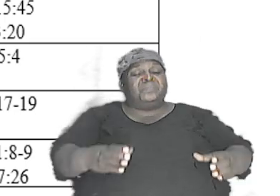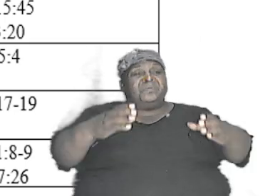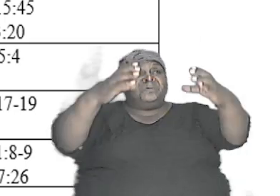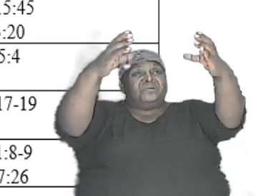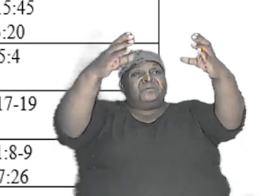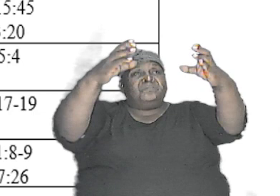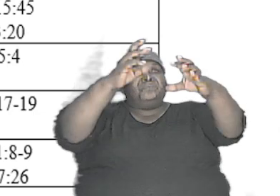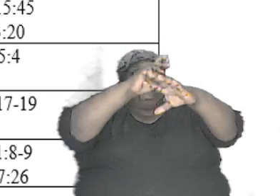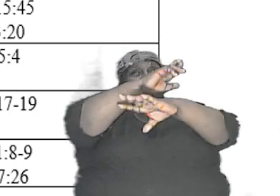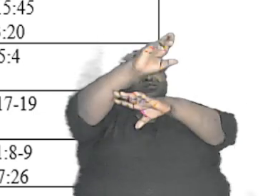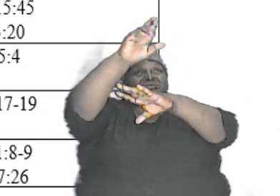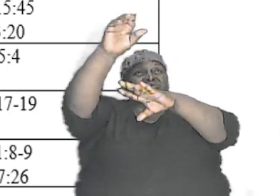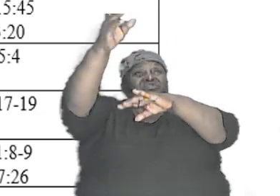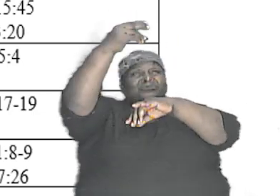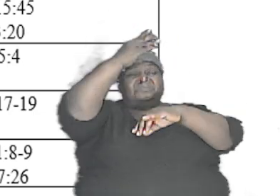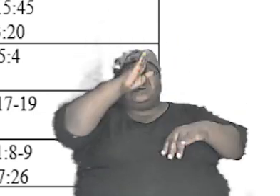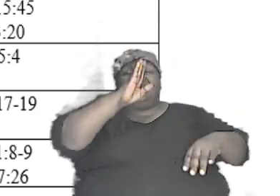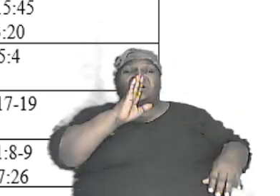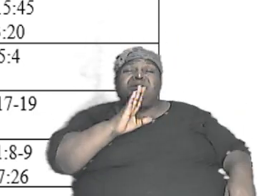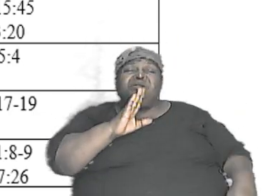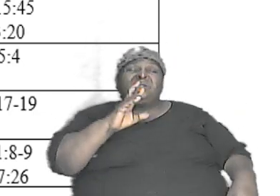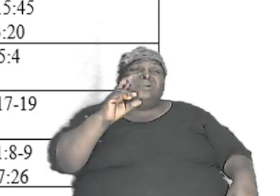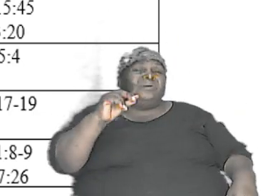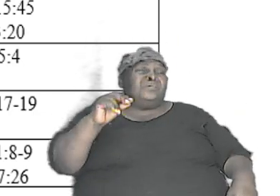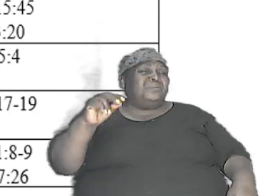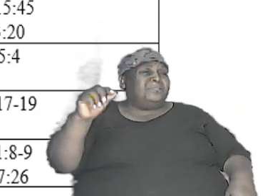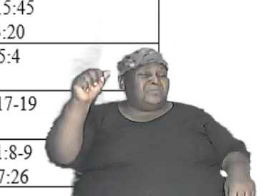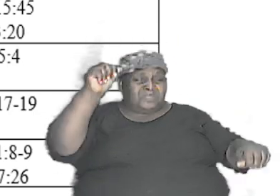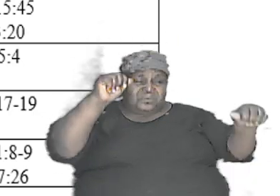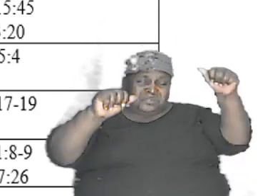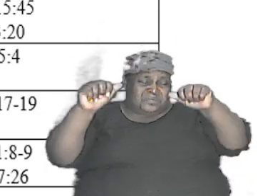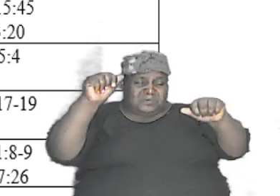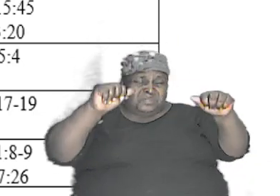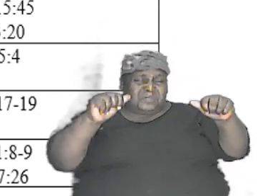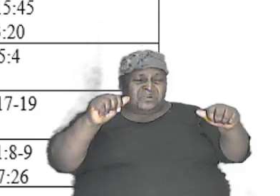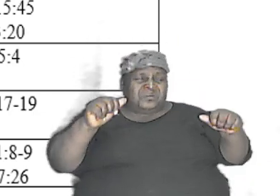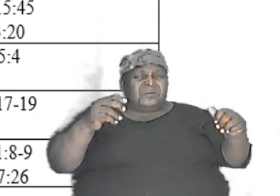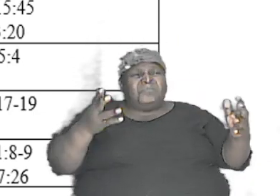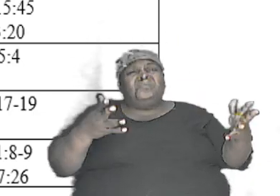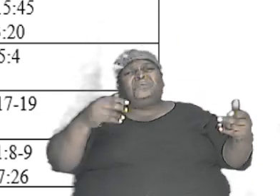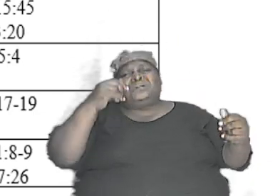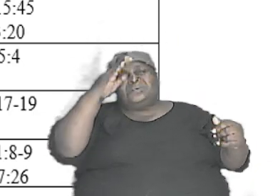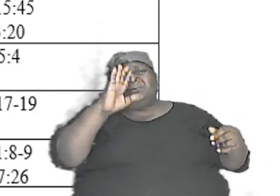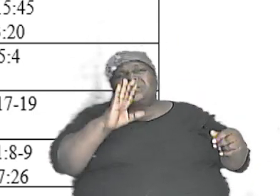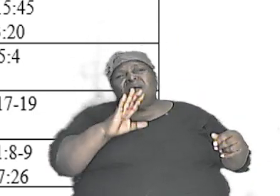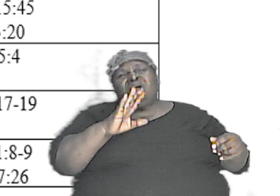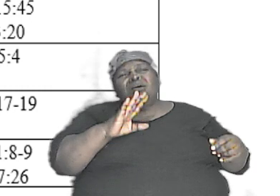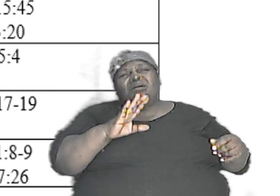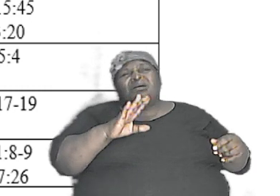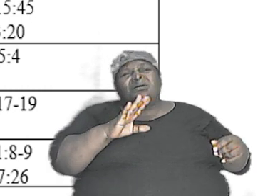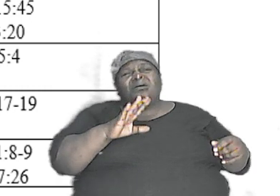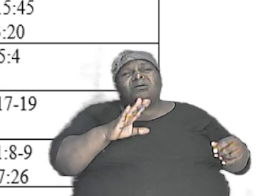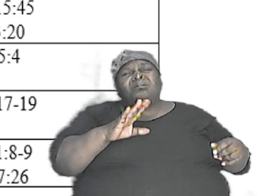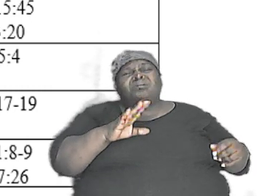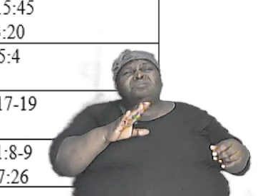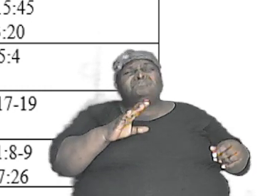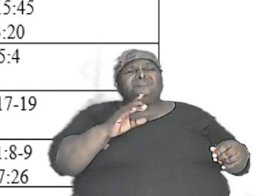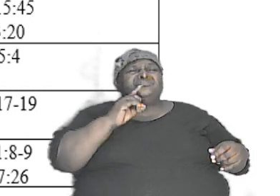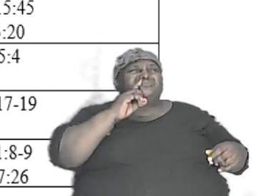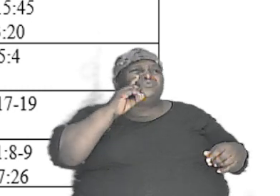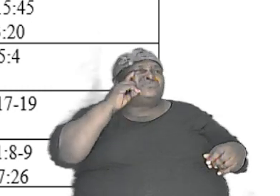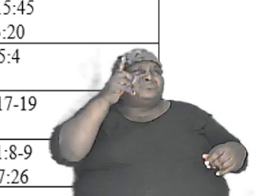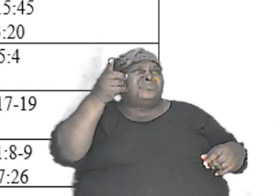reach up to God no doubt this was in defiance of what God required and they were defiant also because they